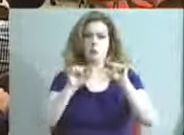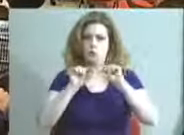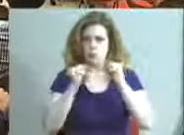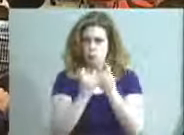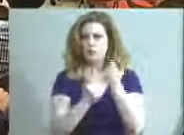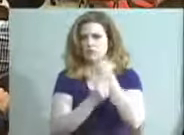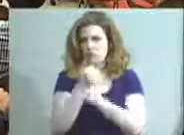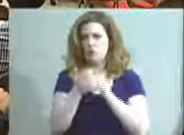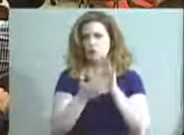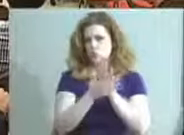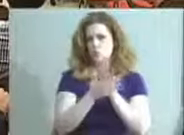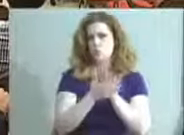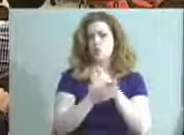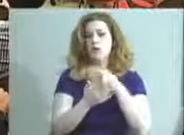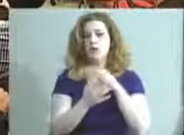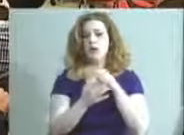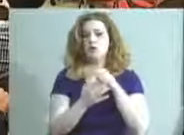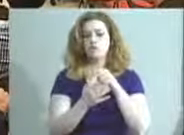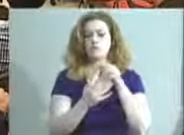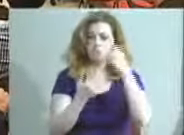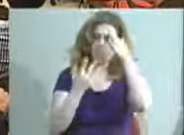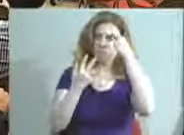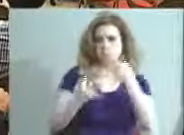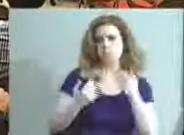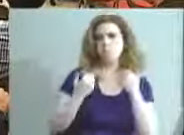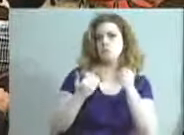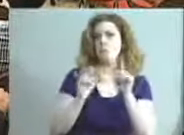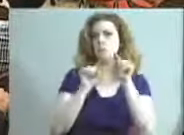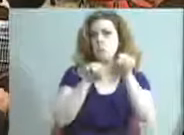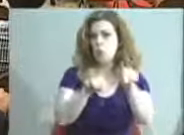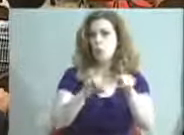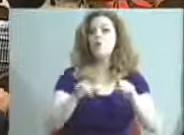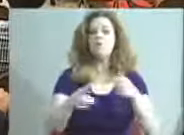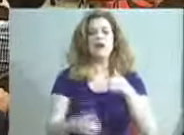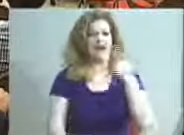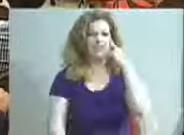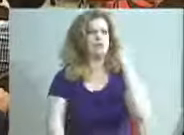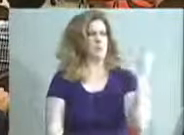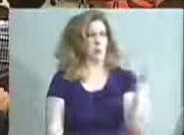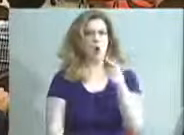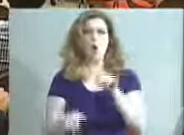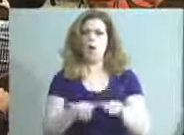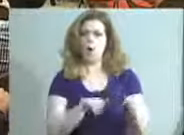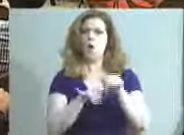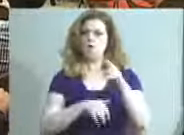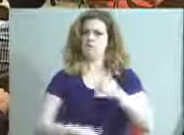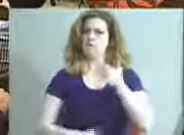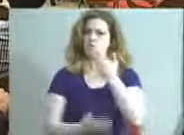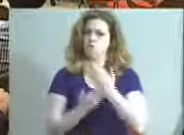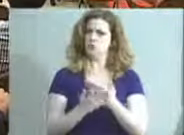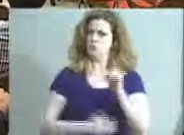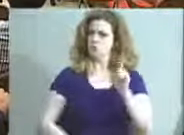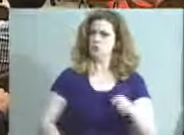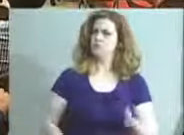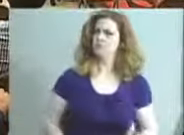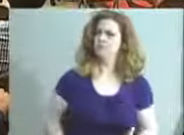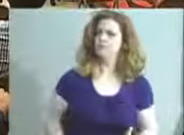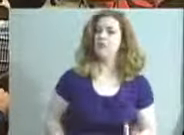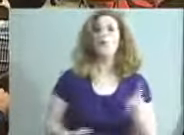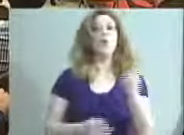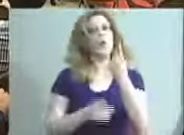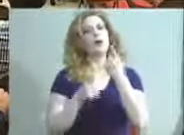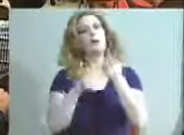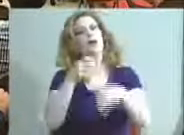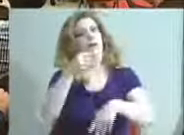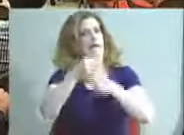school that chose to come, but we should all feel really good about that. Just one other